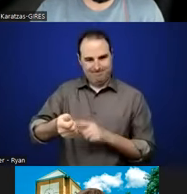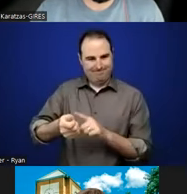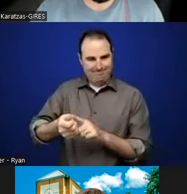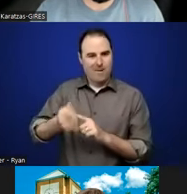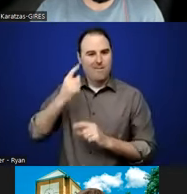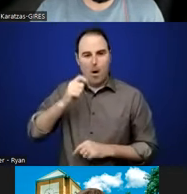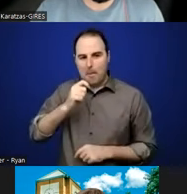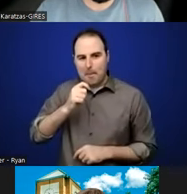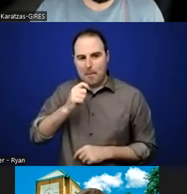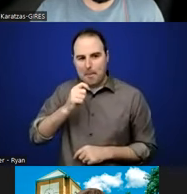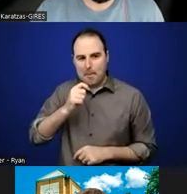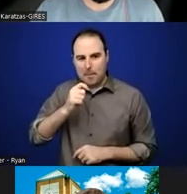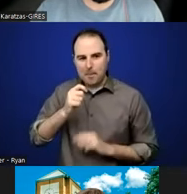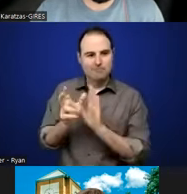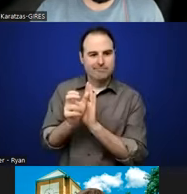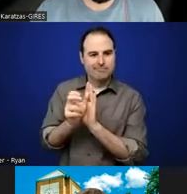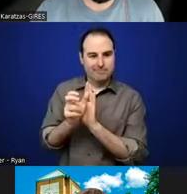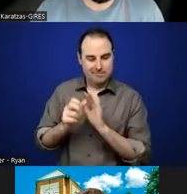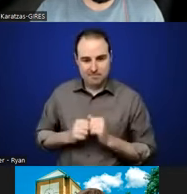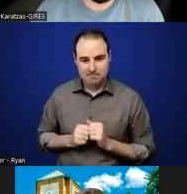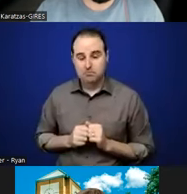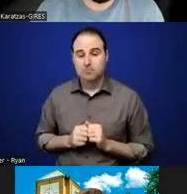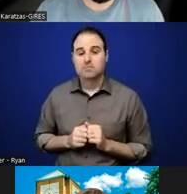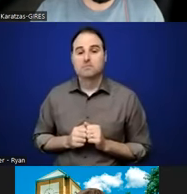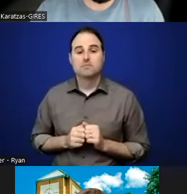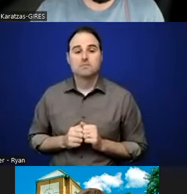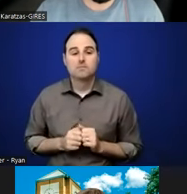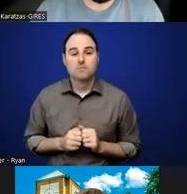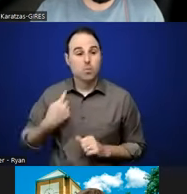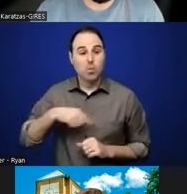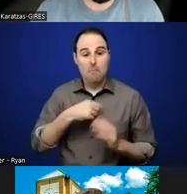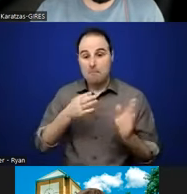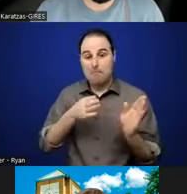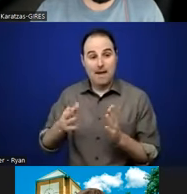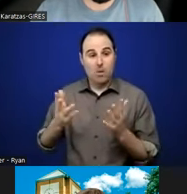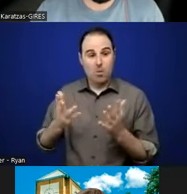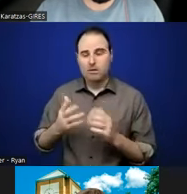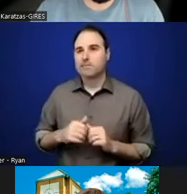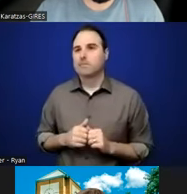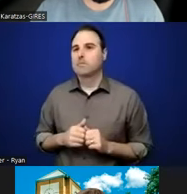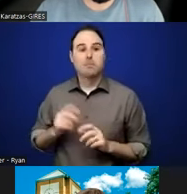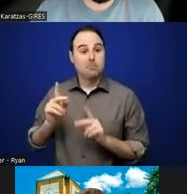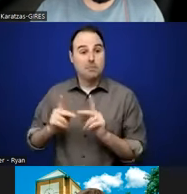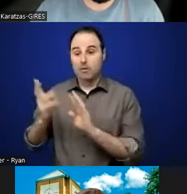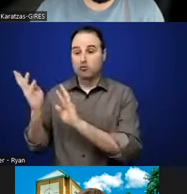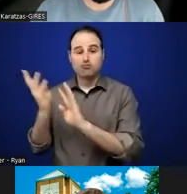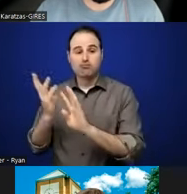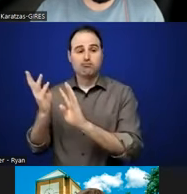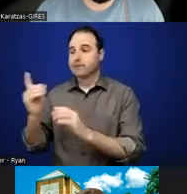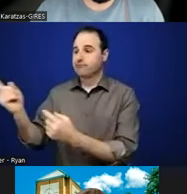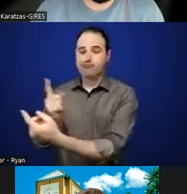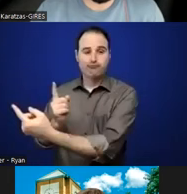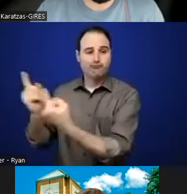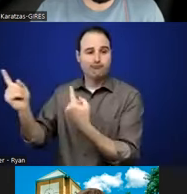was that as people came in, we had one person came in with nothing and they said, I just want to create something about my family.